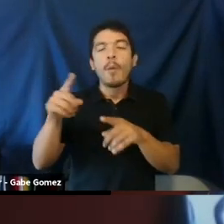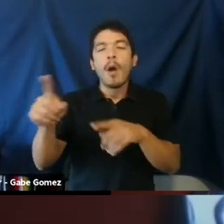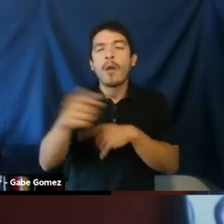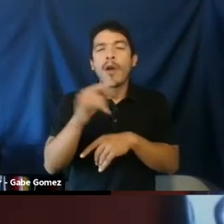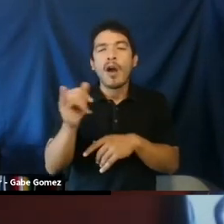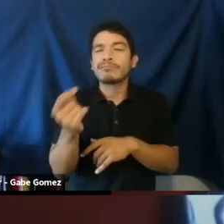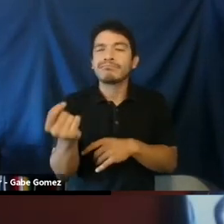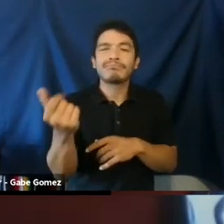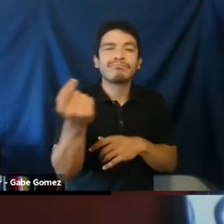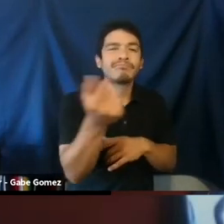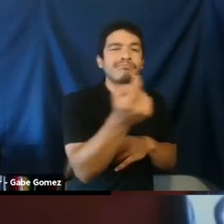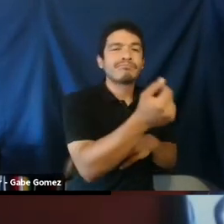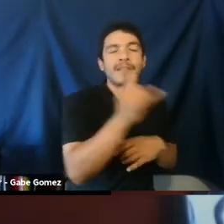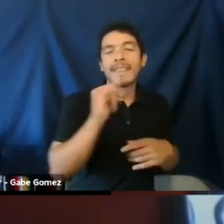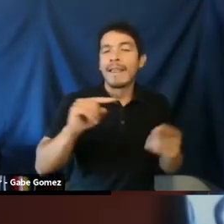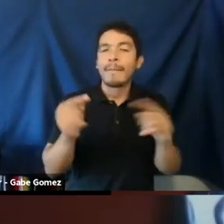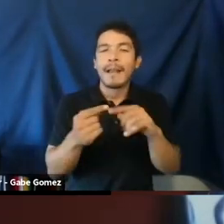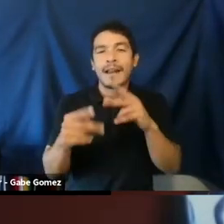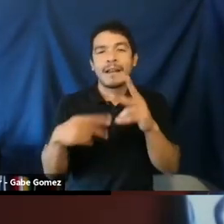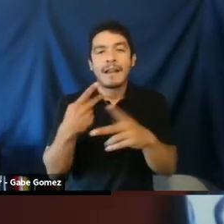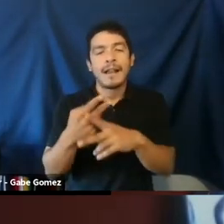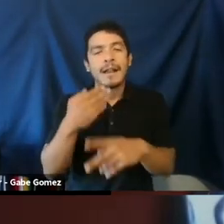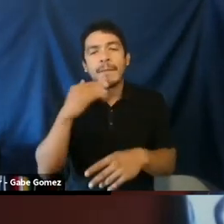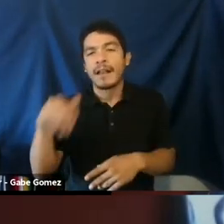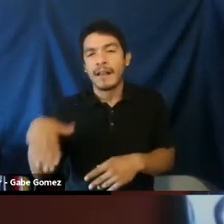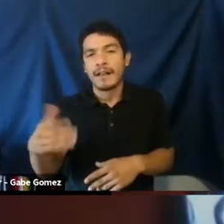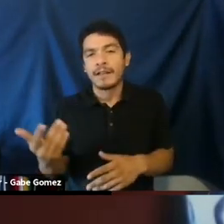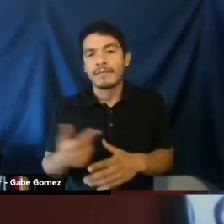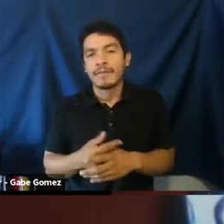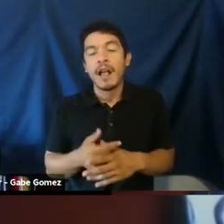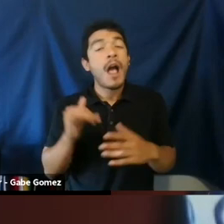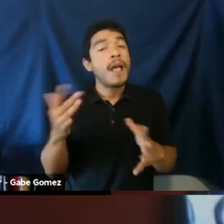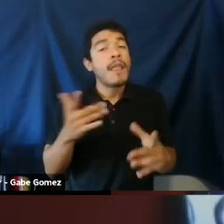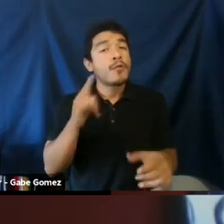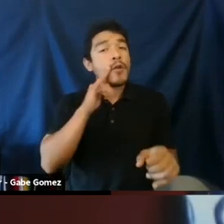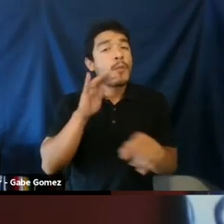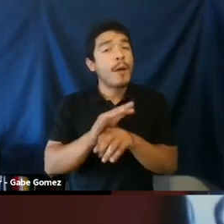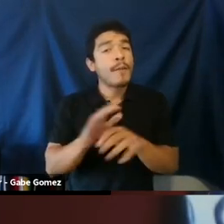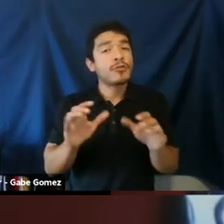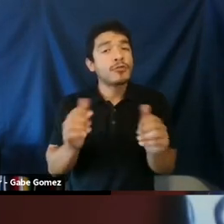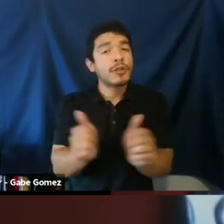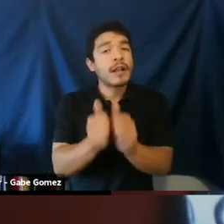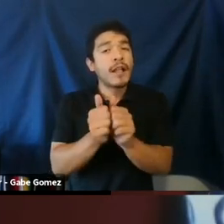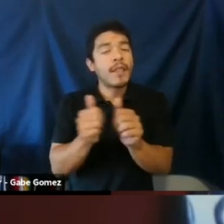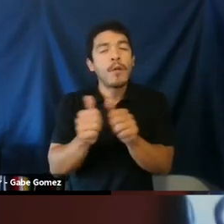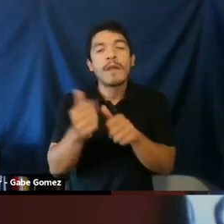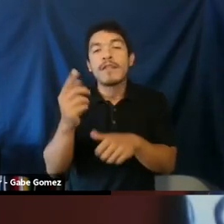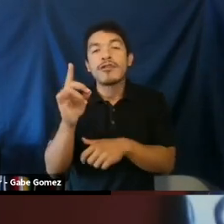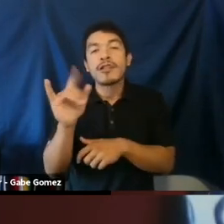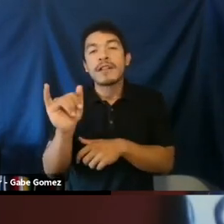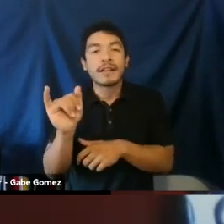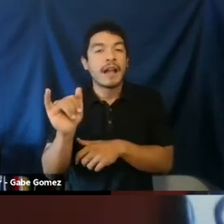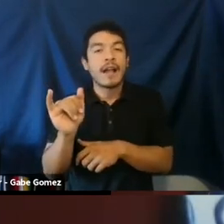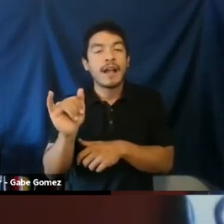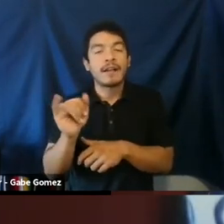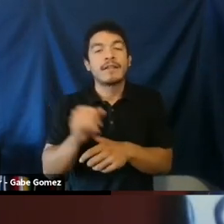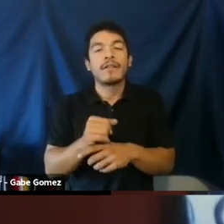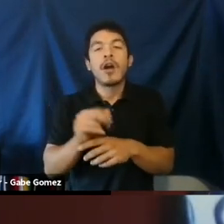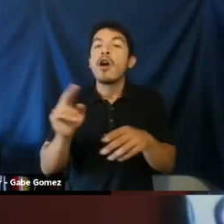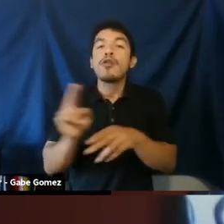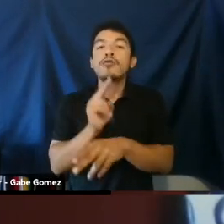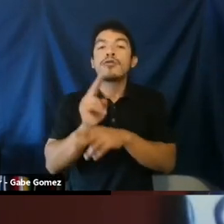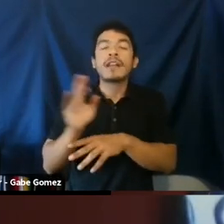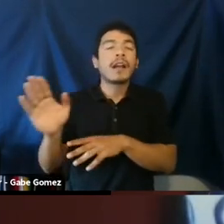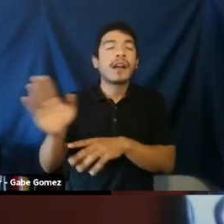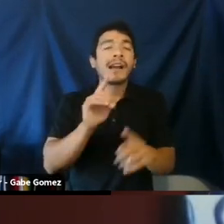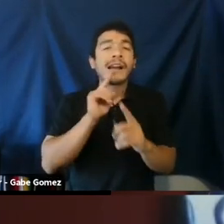call in those versions of manhood, while we also call out the harmful versions of them. And that's what we promise to do